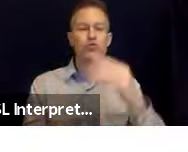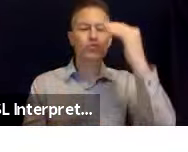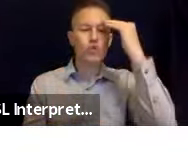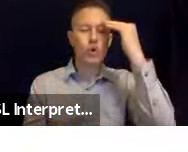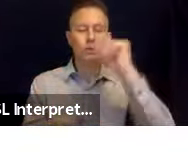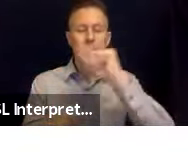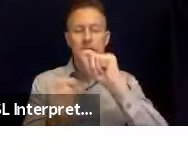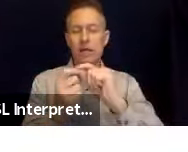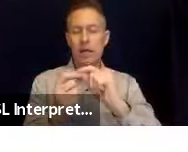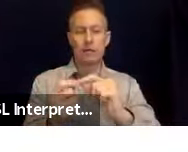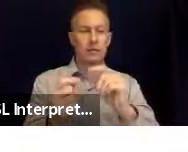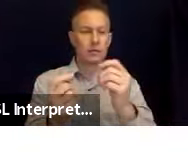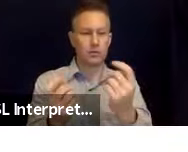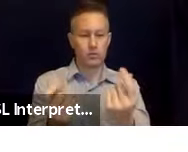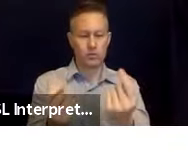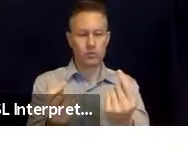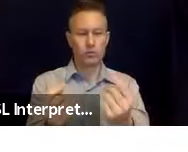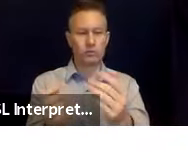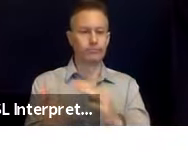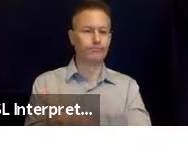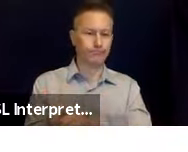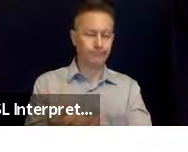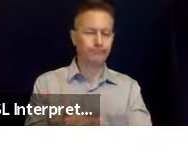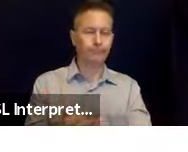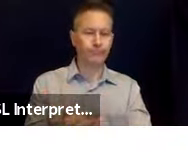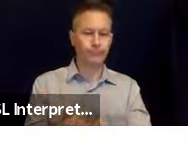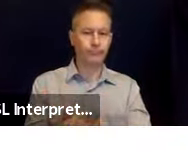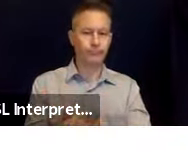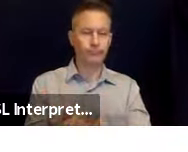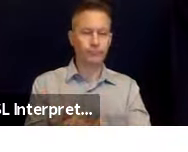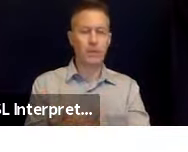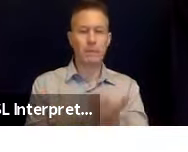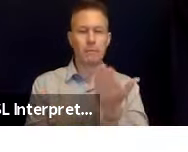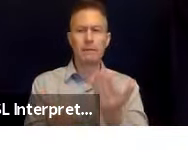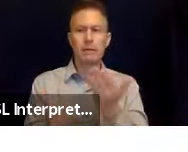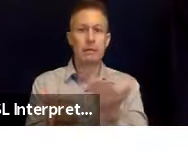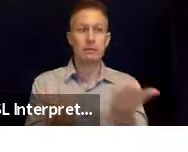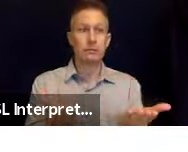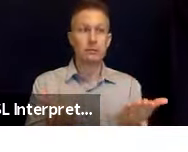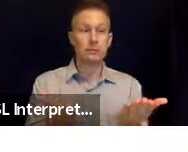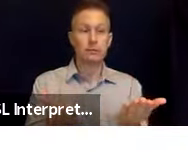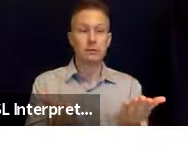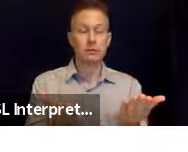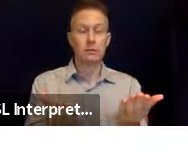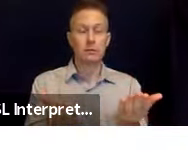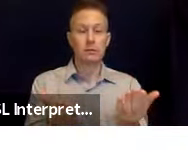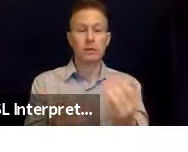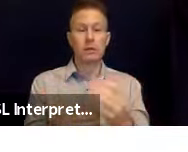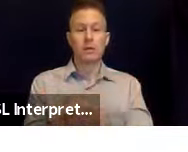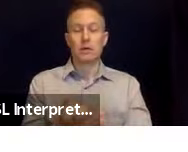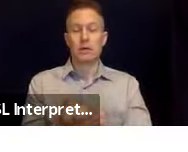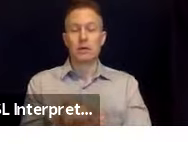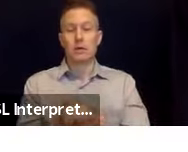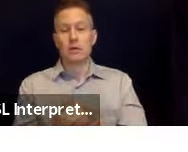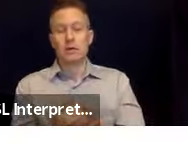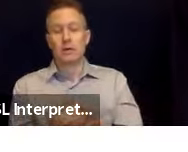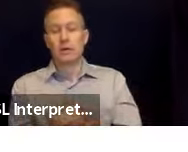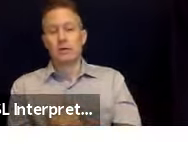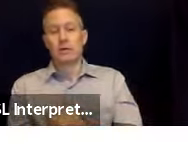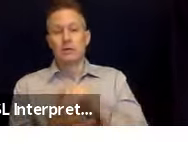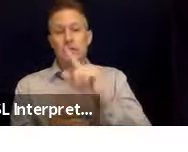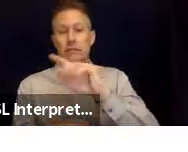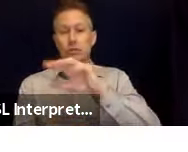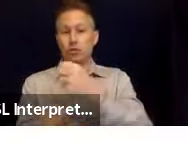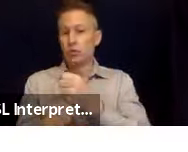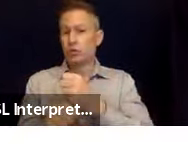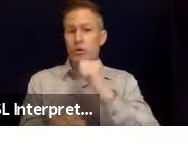or maybe some things haven't moved as much as they could have if they were not secure it. So this